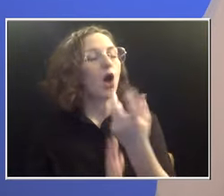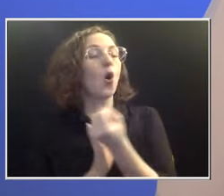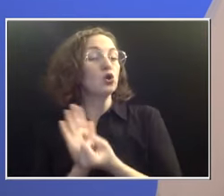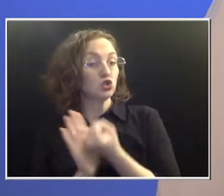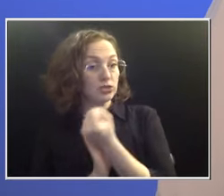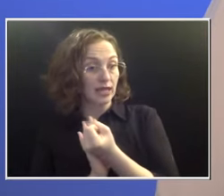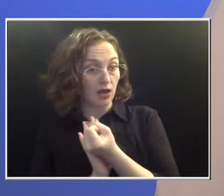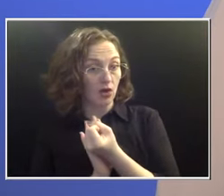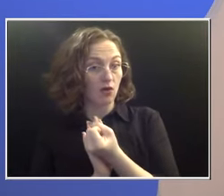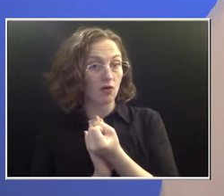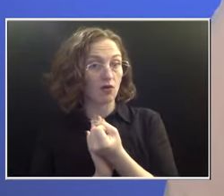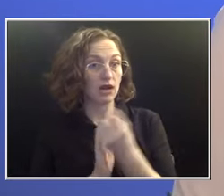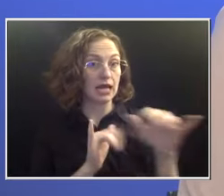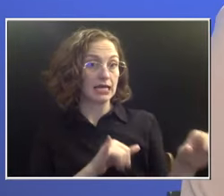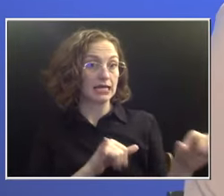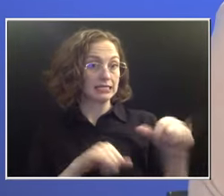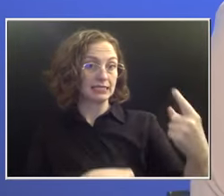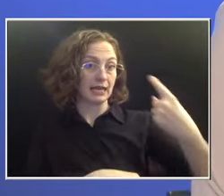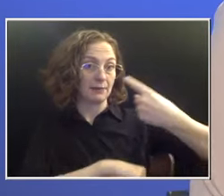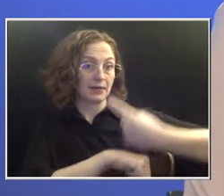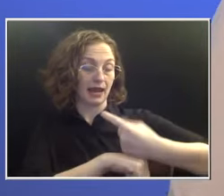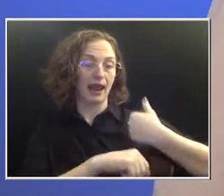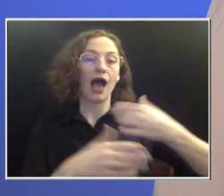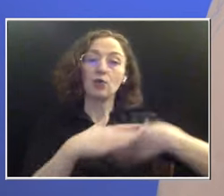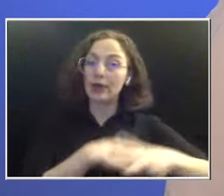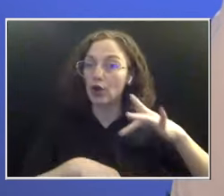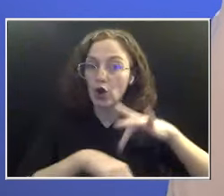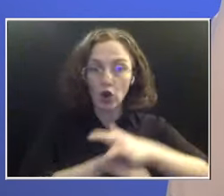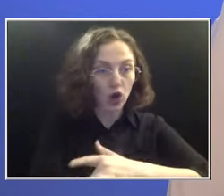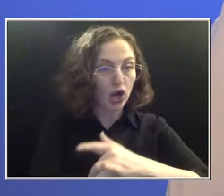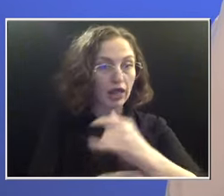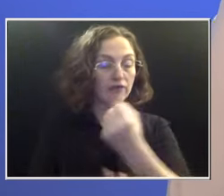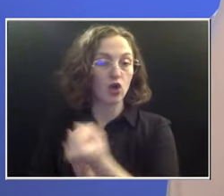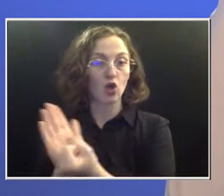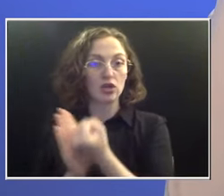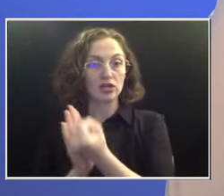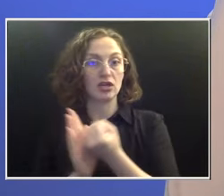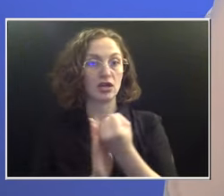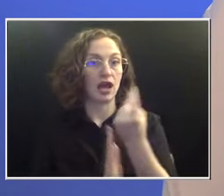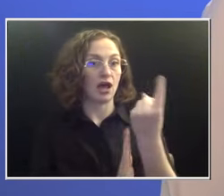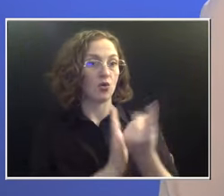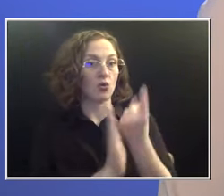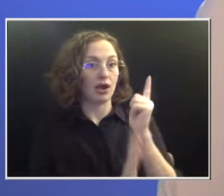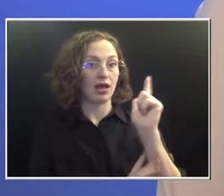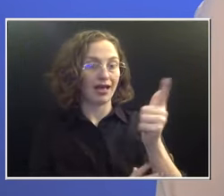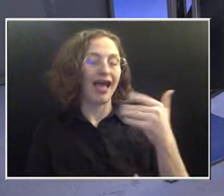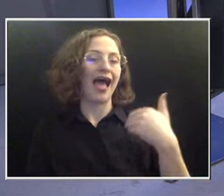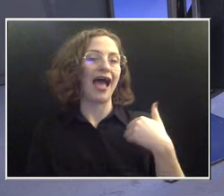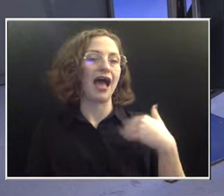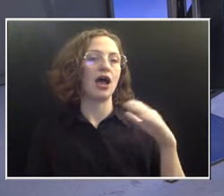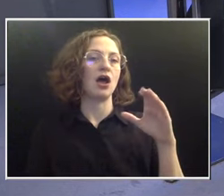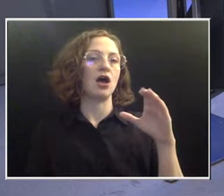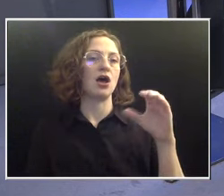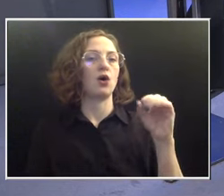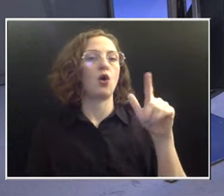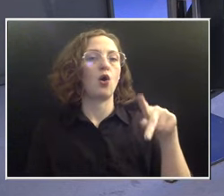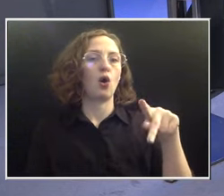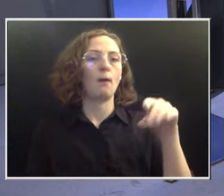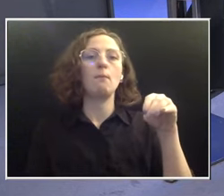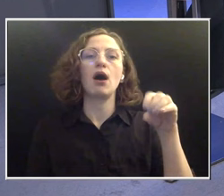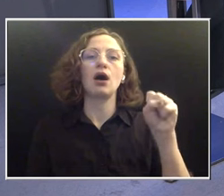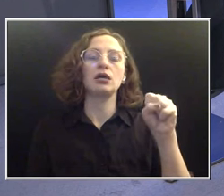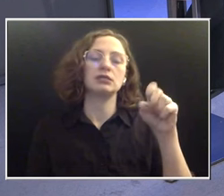I came in early for the ultrasound, and then an hour later had the colposcopy. Got it, got it. Okay, so,